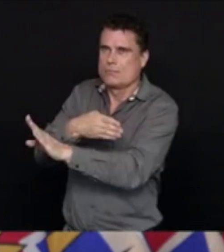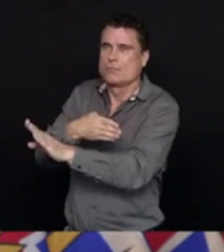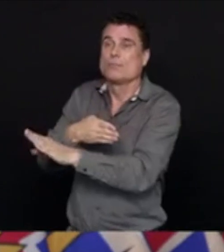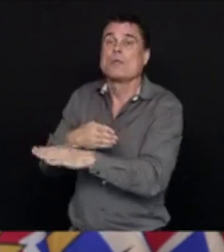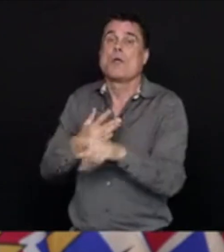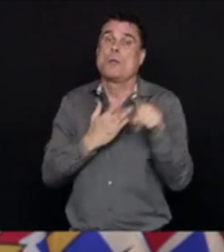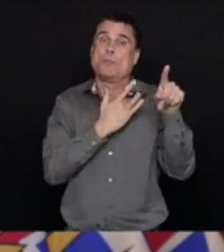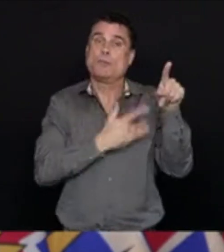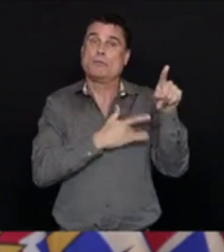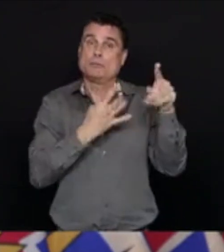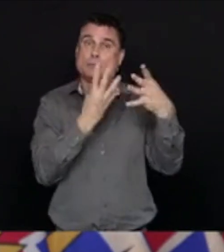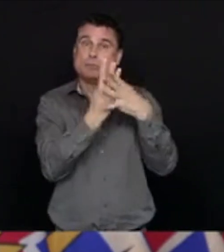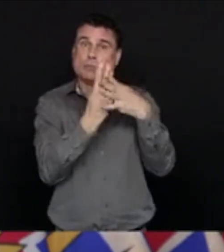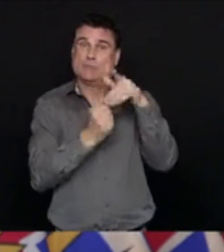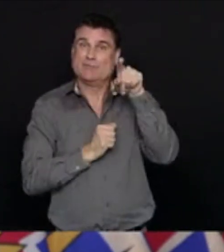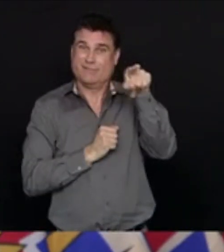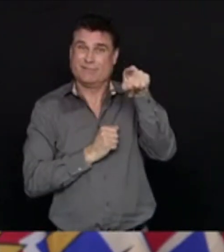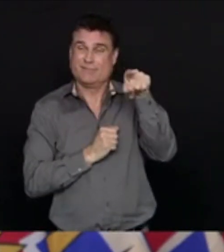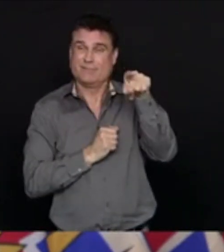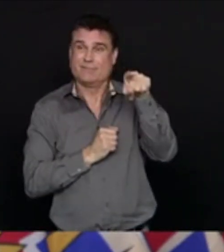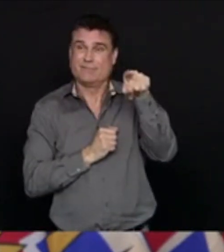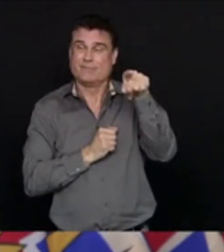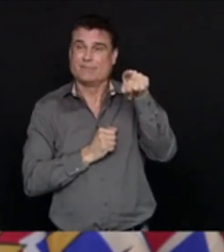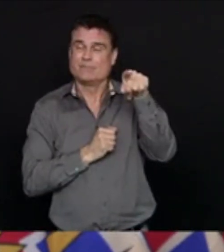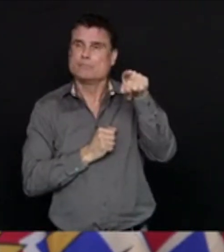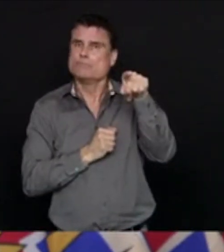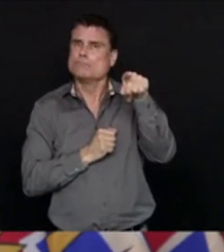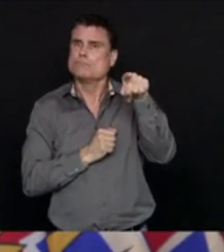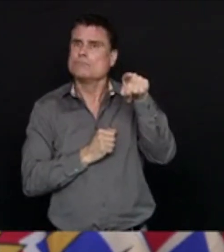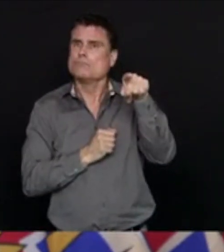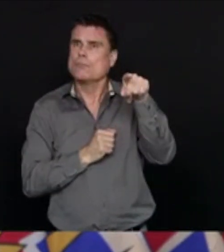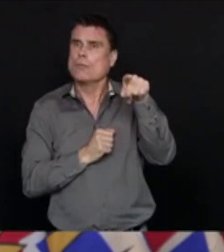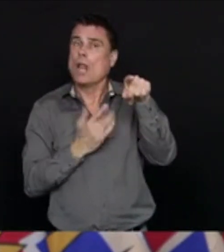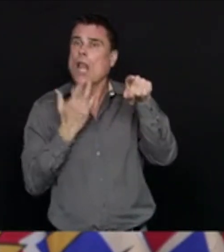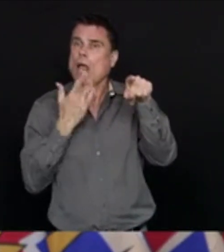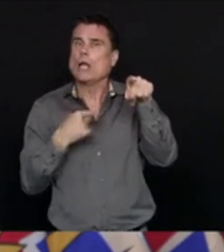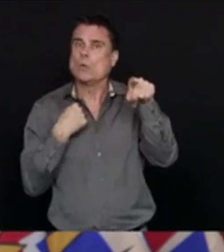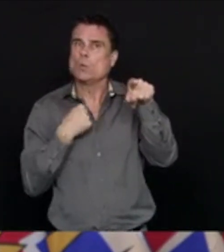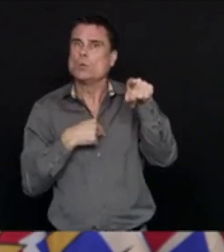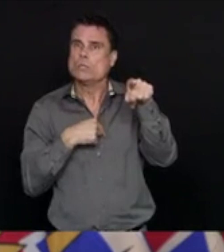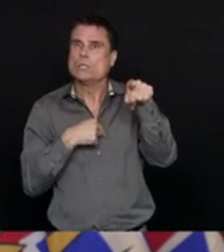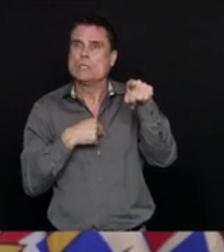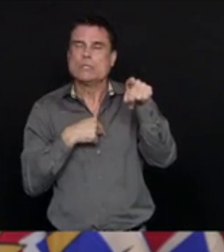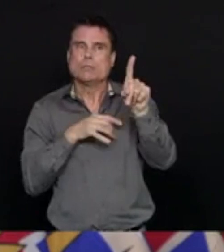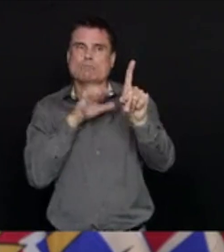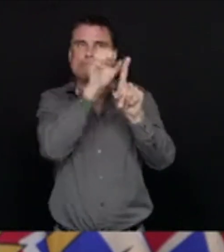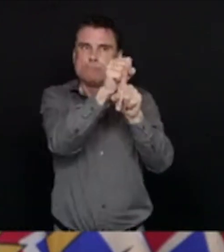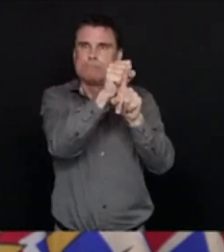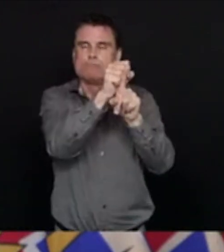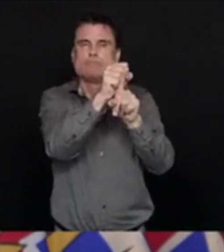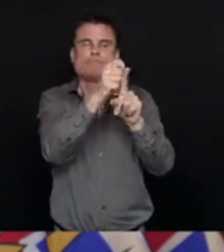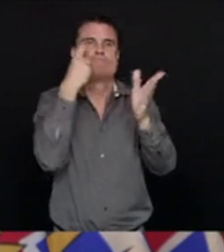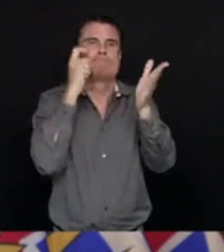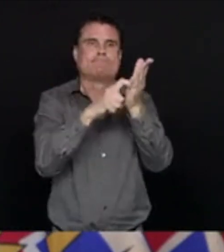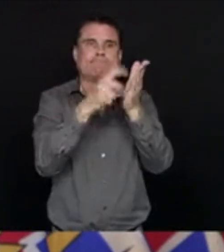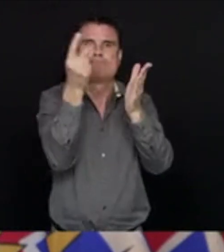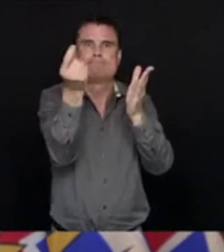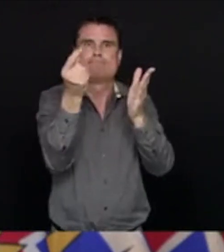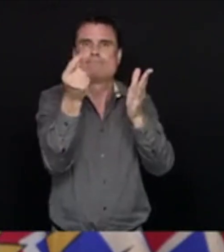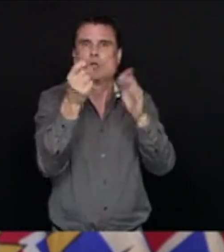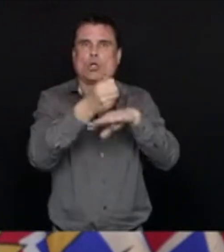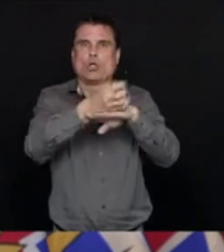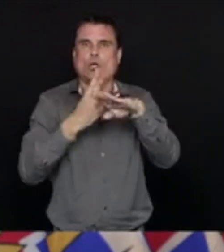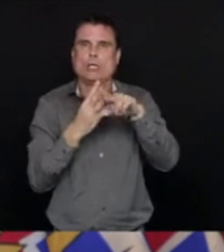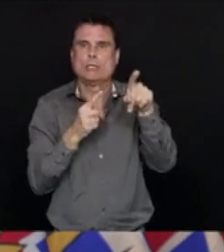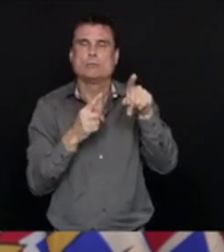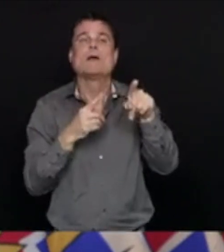somebody very early and that has helped us and all of our, it's the same analogy for our long-term